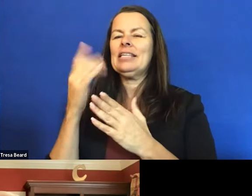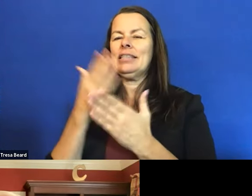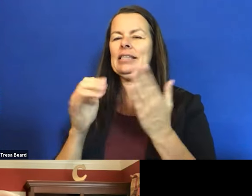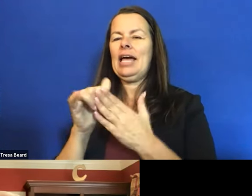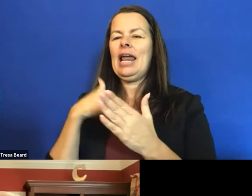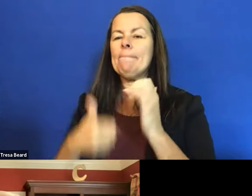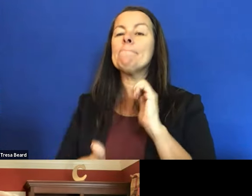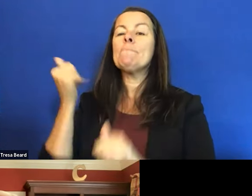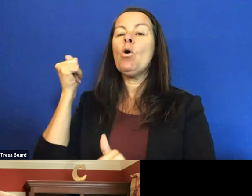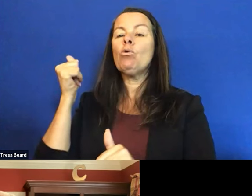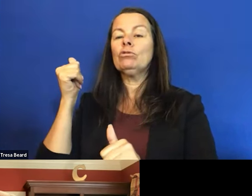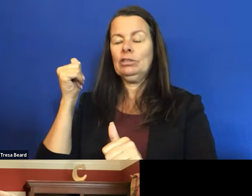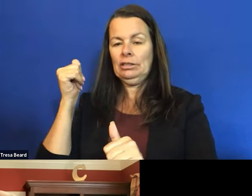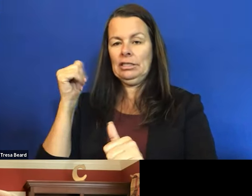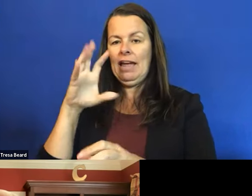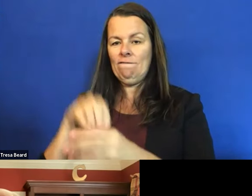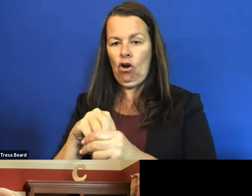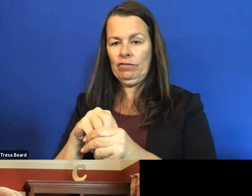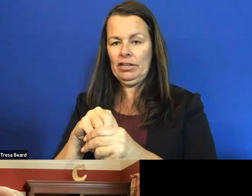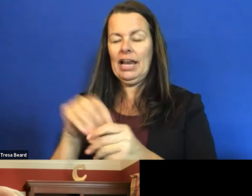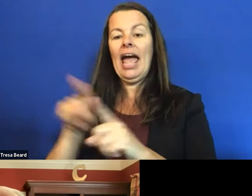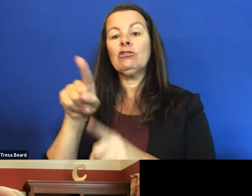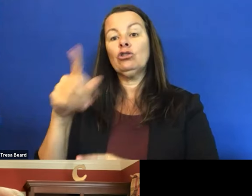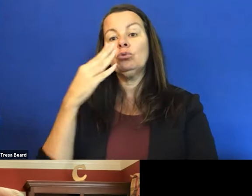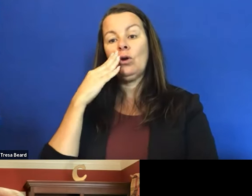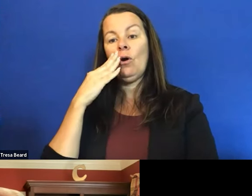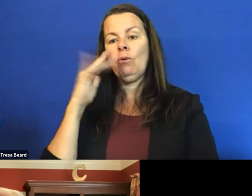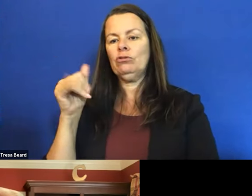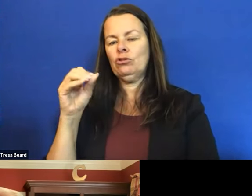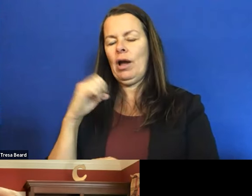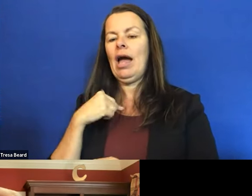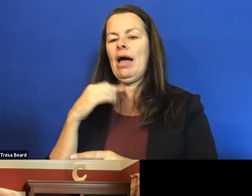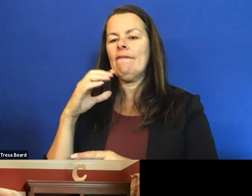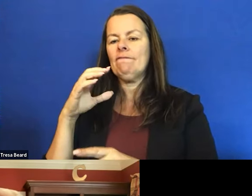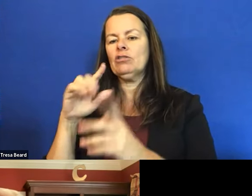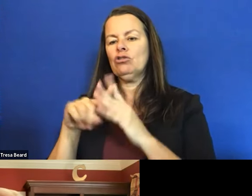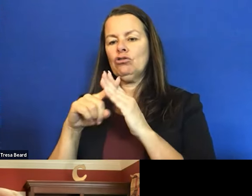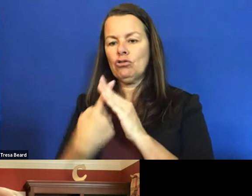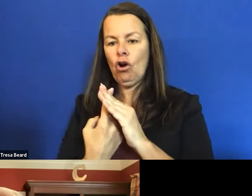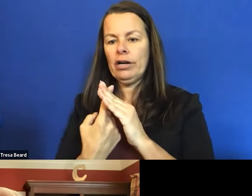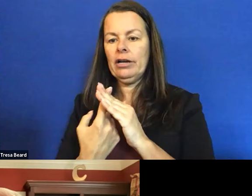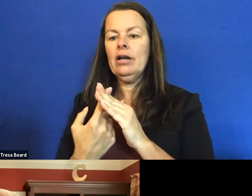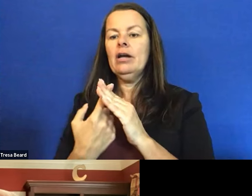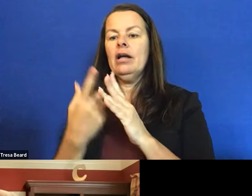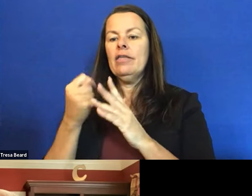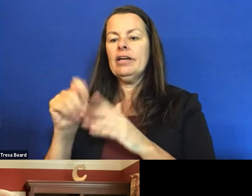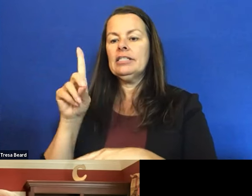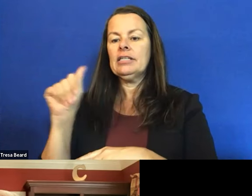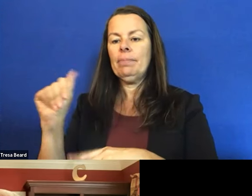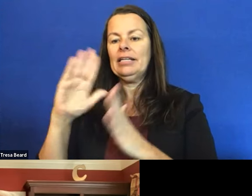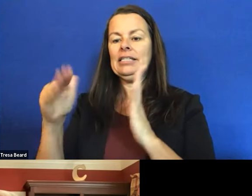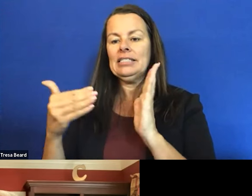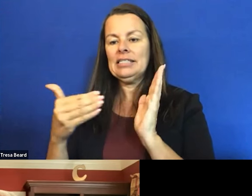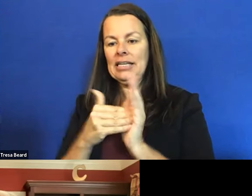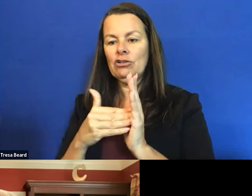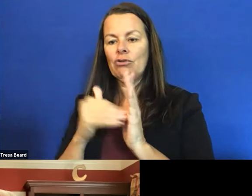And, uh, as you know, Joe, I started a co-disability center at Loyola Marymount University in Los Angeles, and I'm